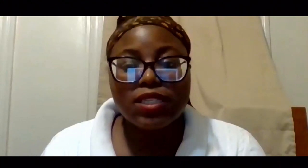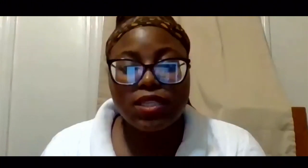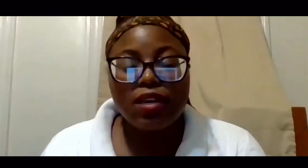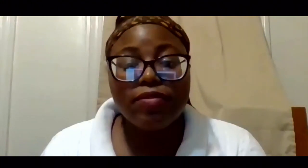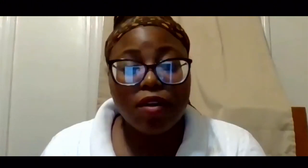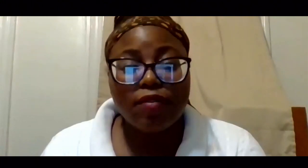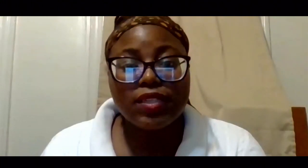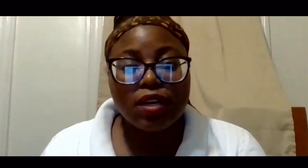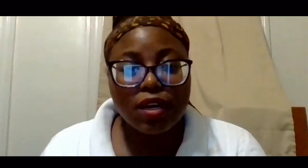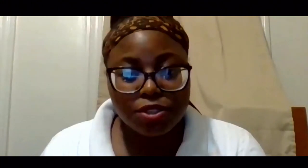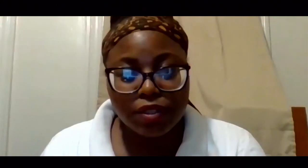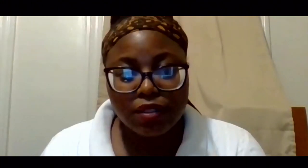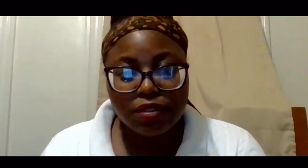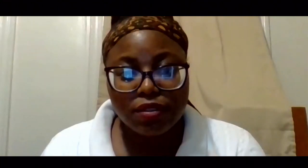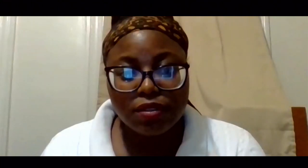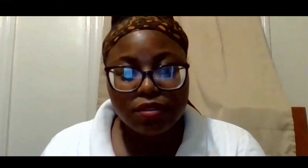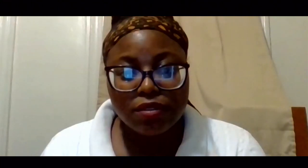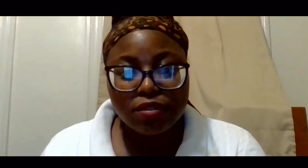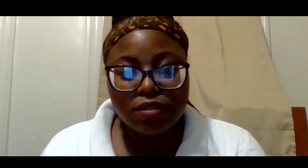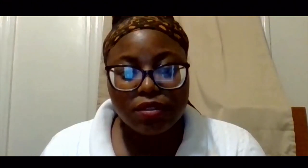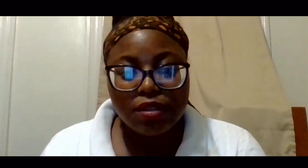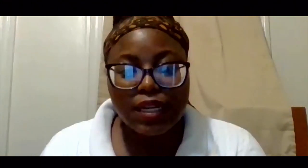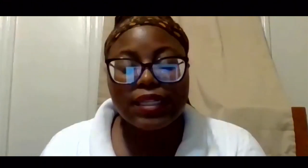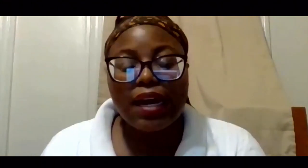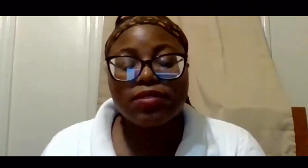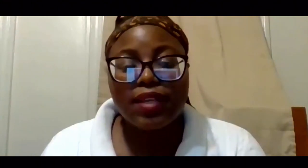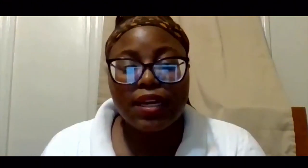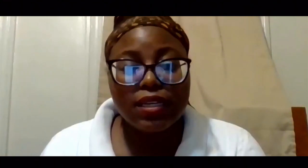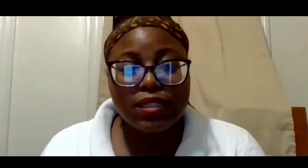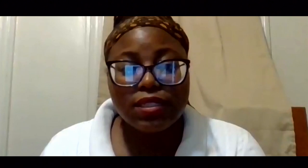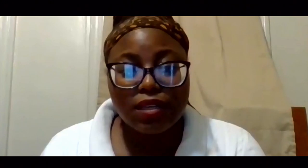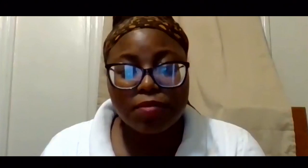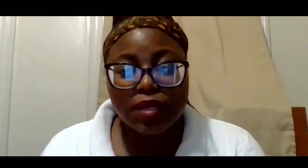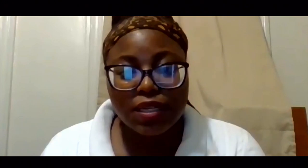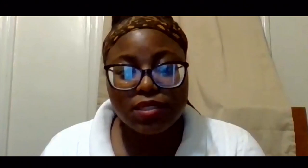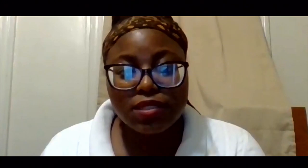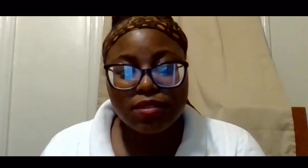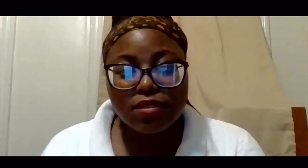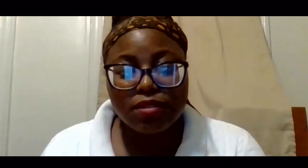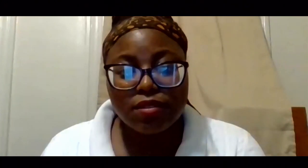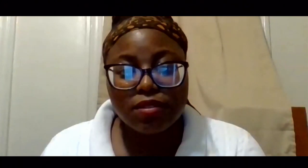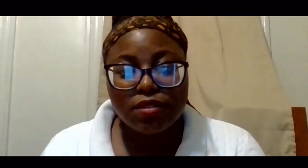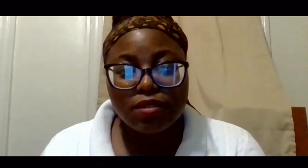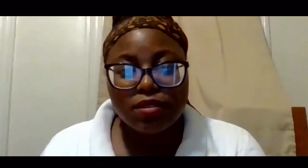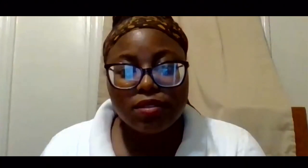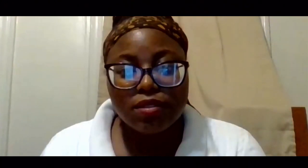allows us to evolve as a country. It allows for that healing to take place.